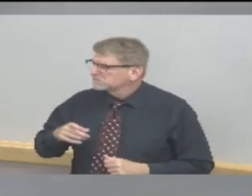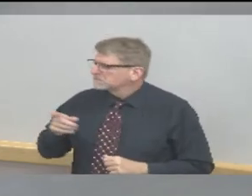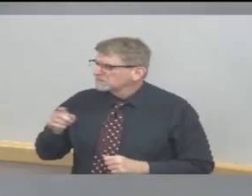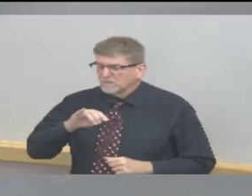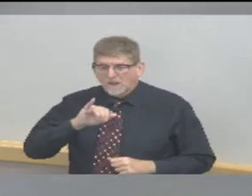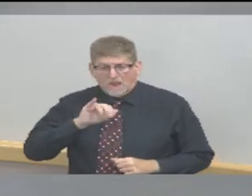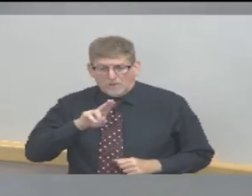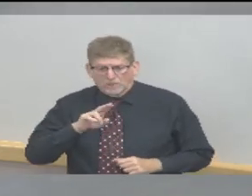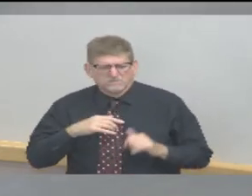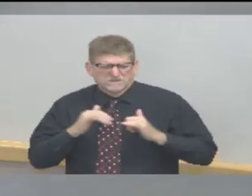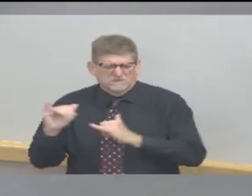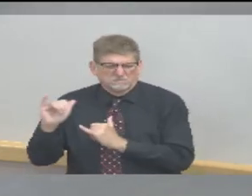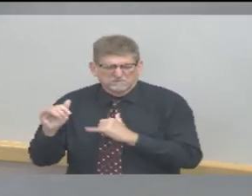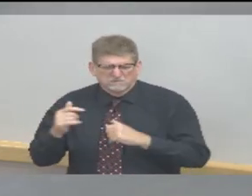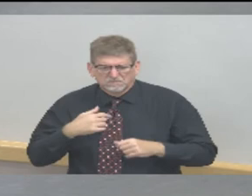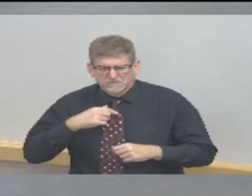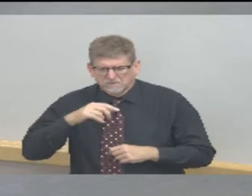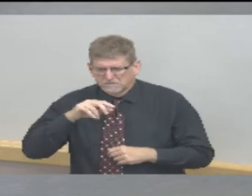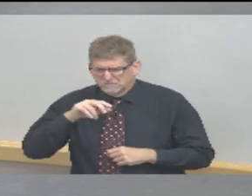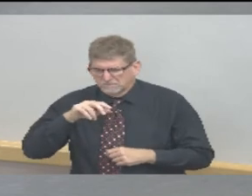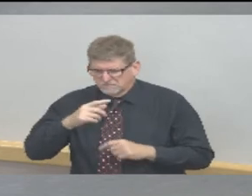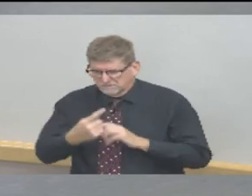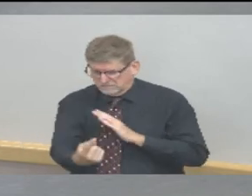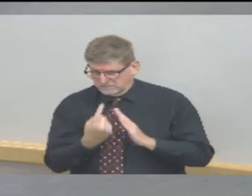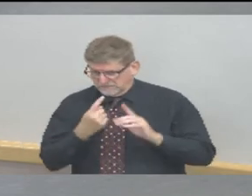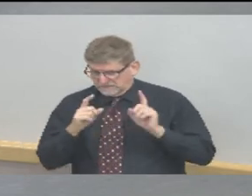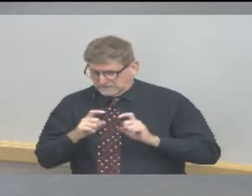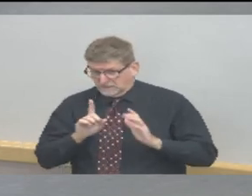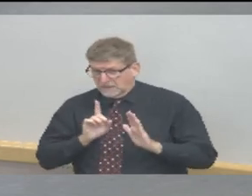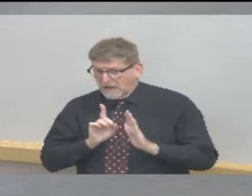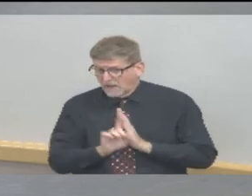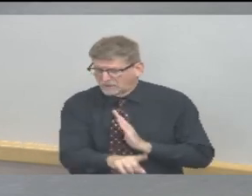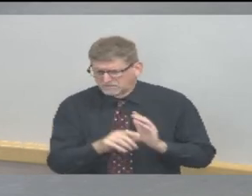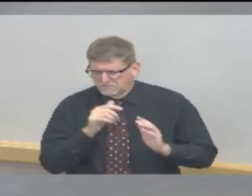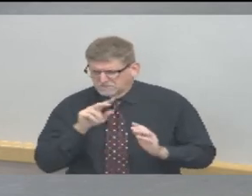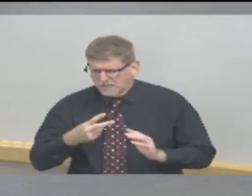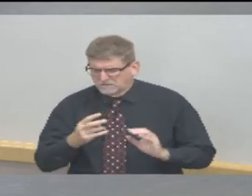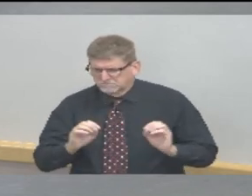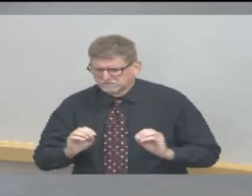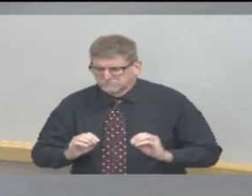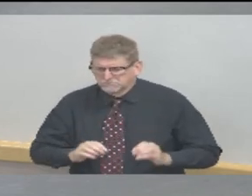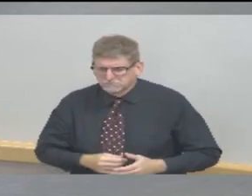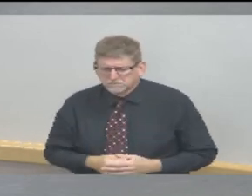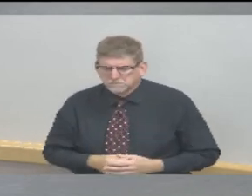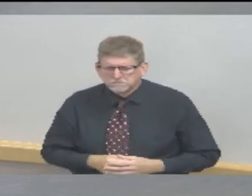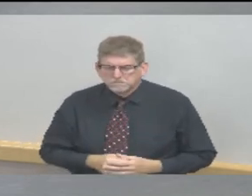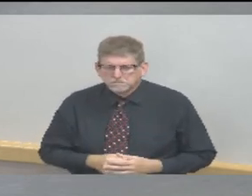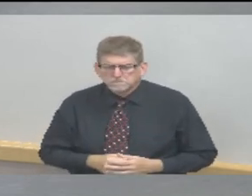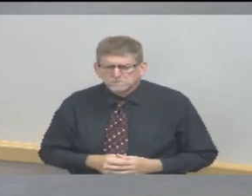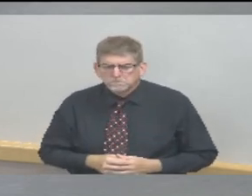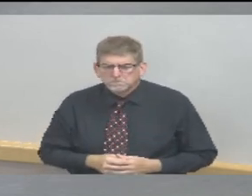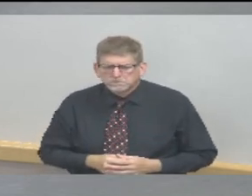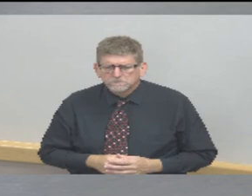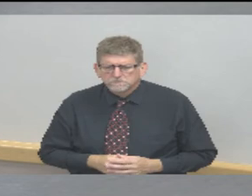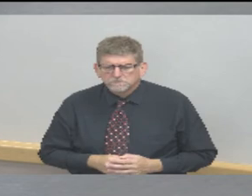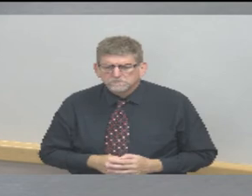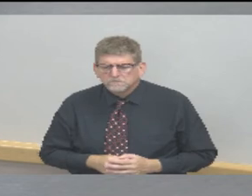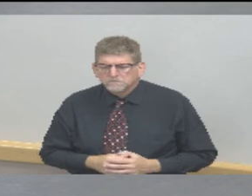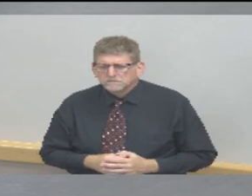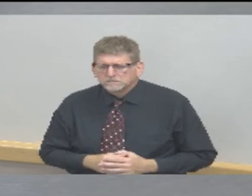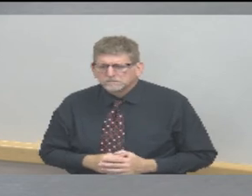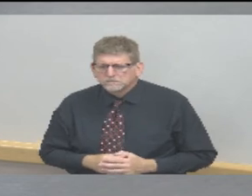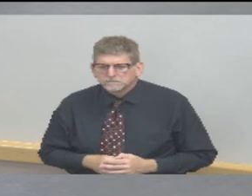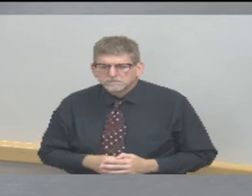implementing and continue to implement really effective infection prevention